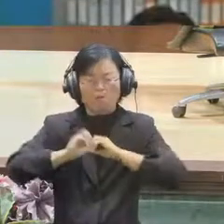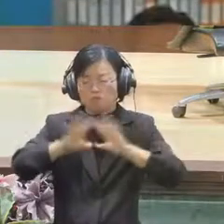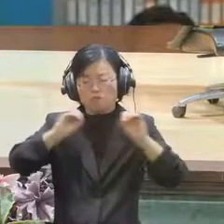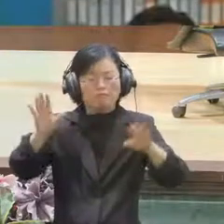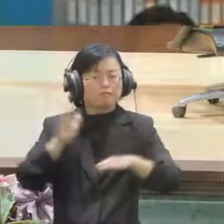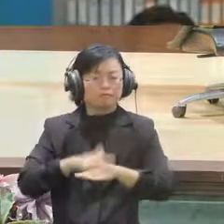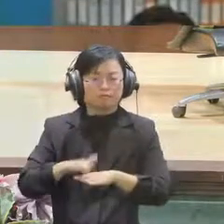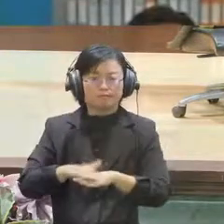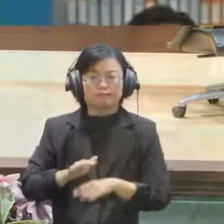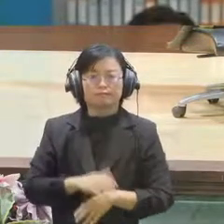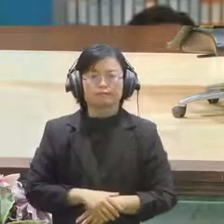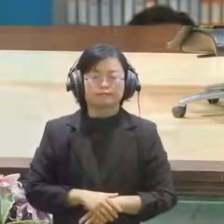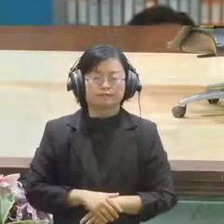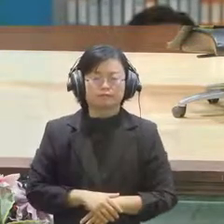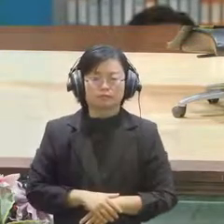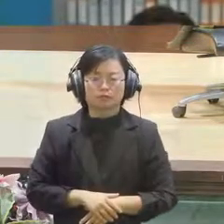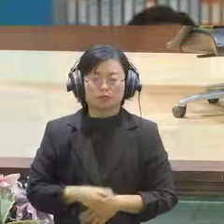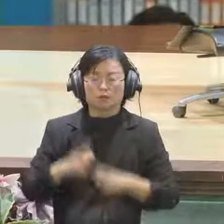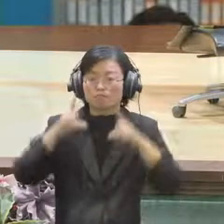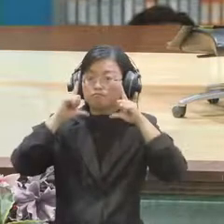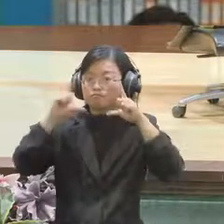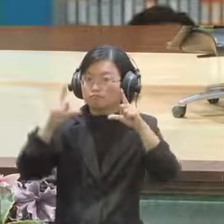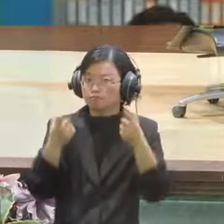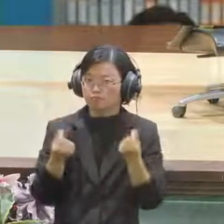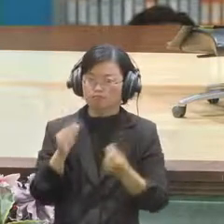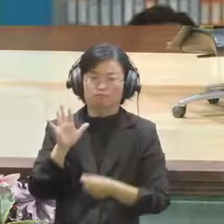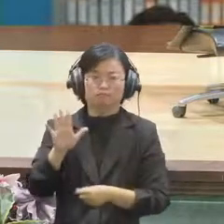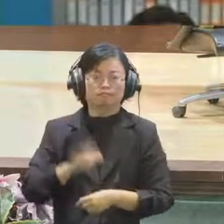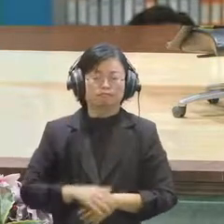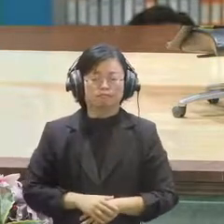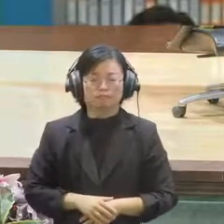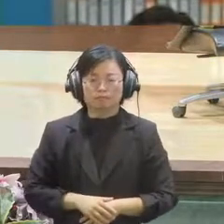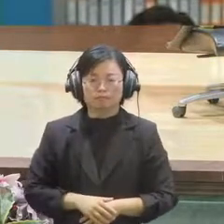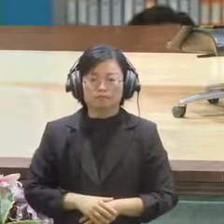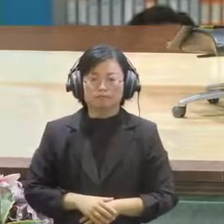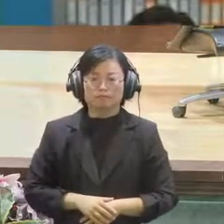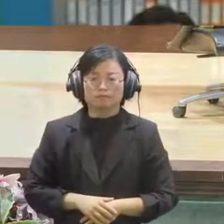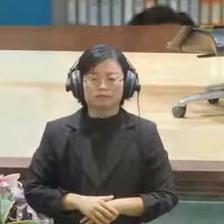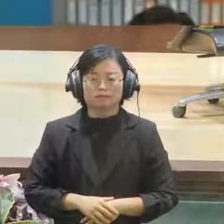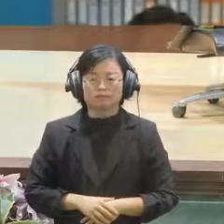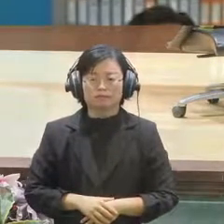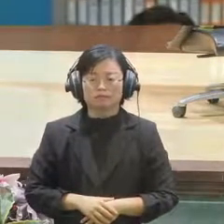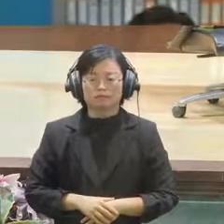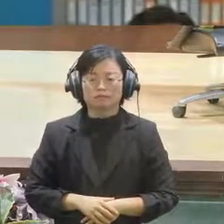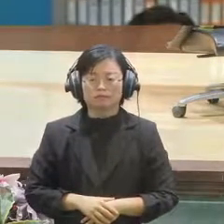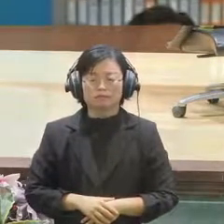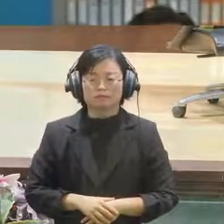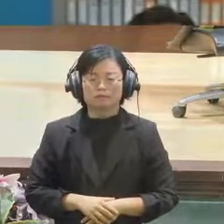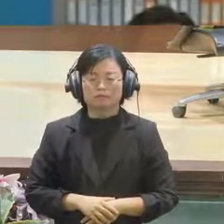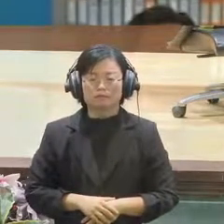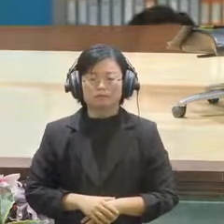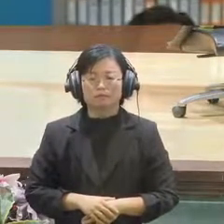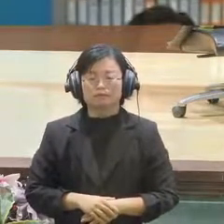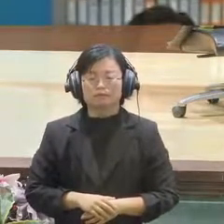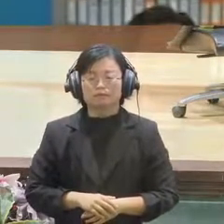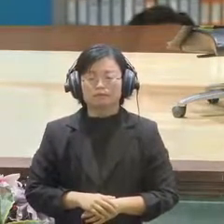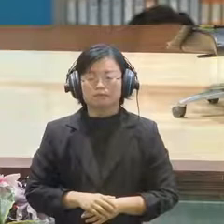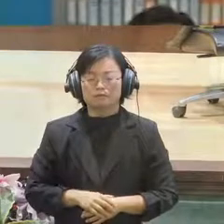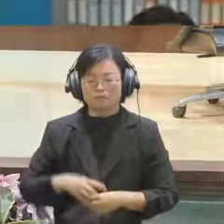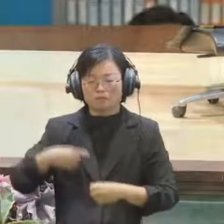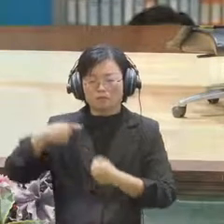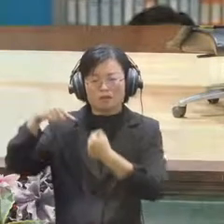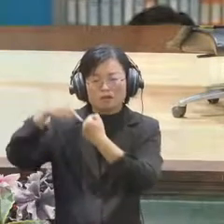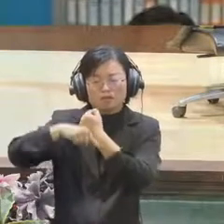also have some exposure about our research outcomes in November 2020 alone.